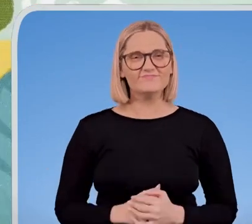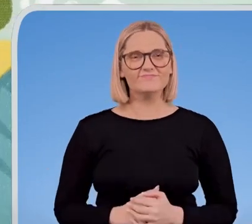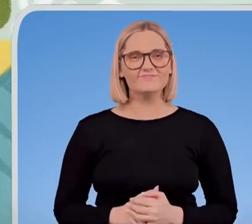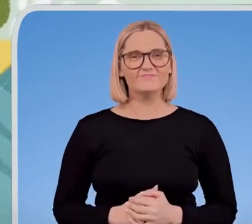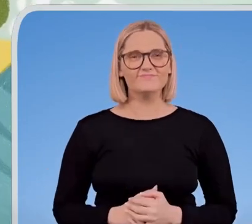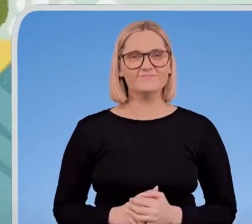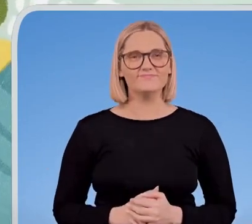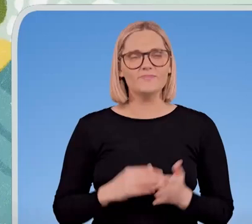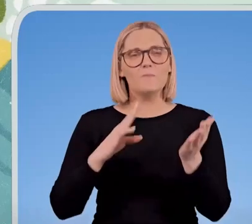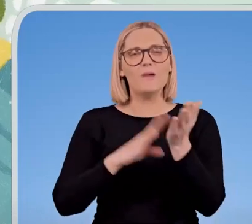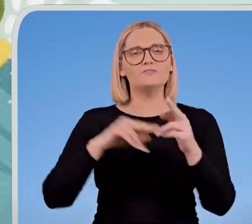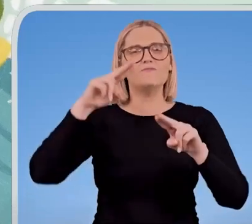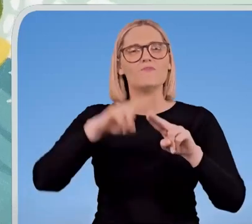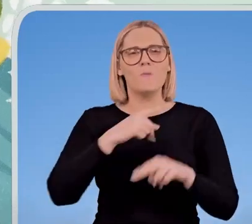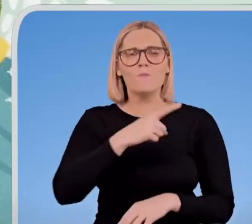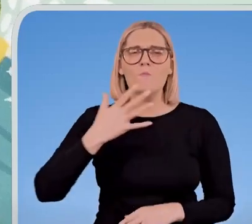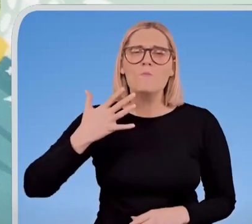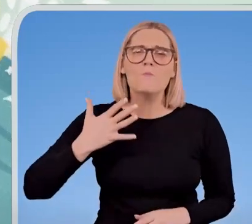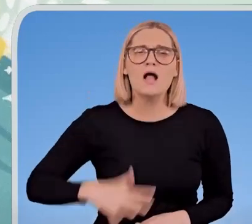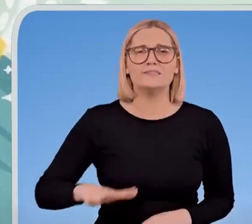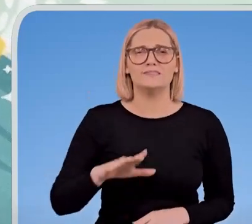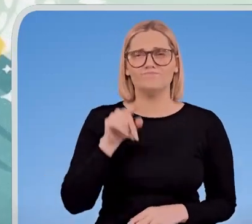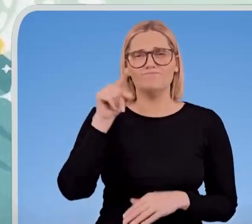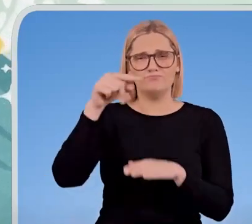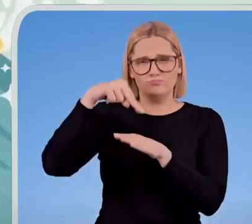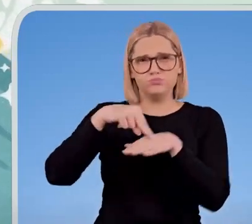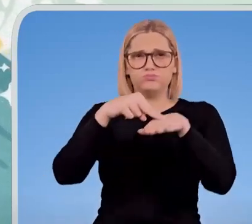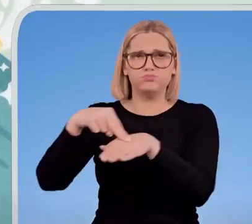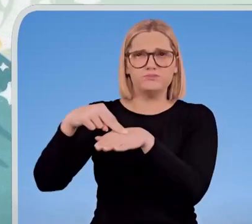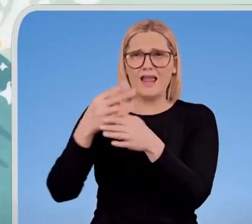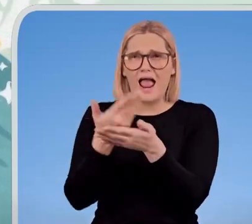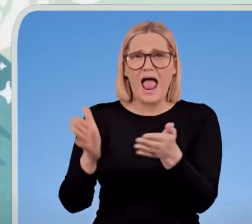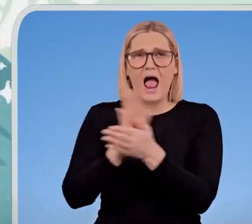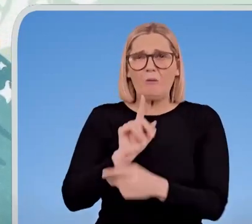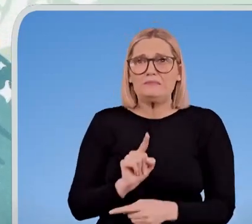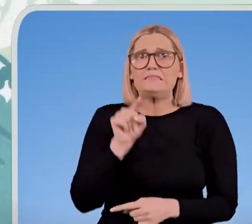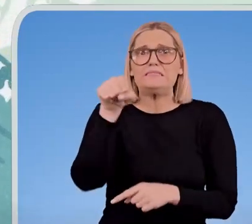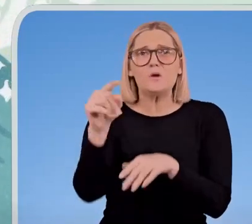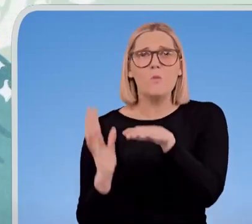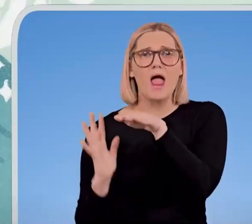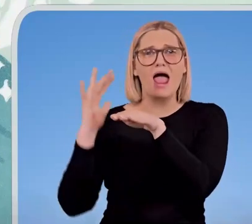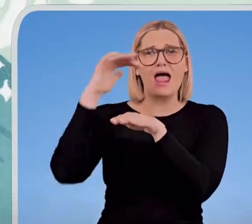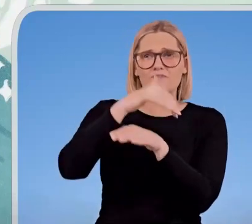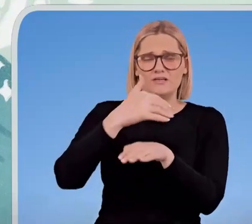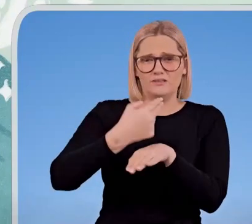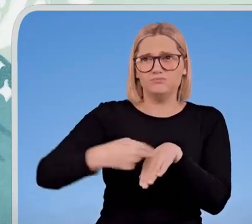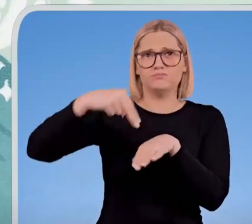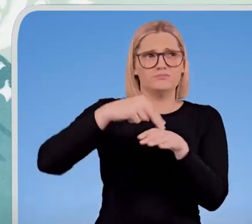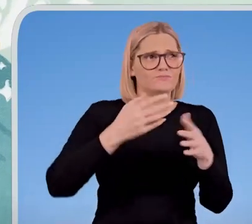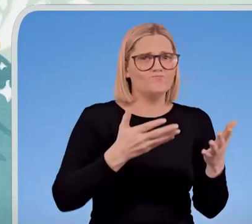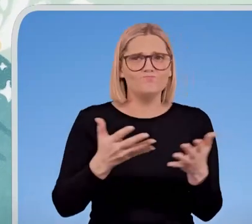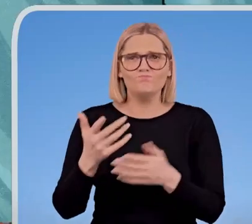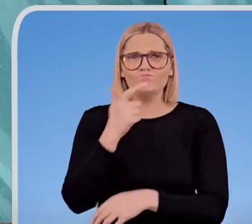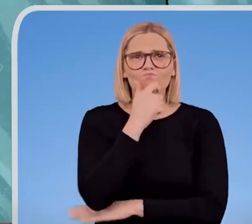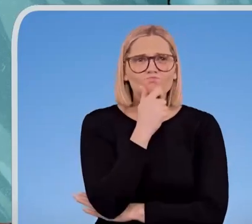Matt wanted to tackle the waves that even surfers who can see would think twice about riding. His coach knew better than to get in